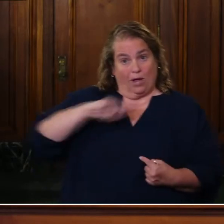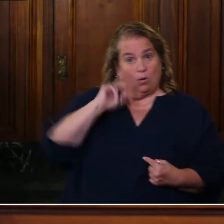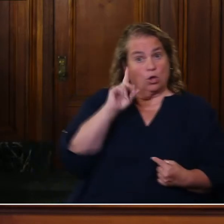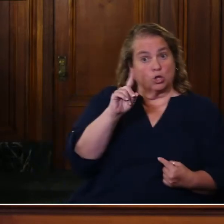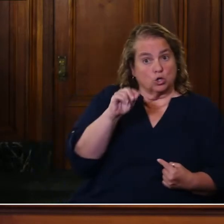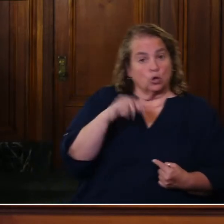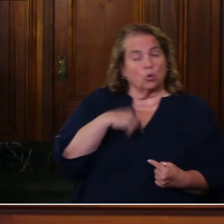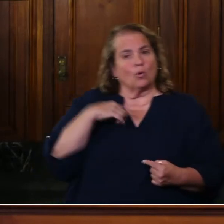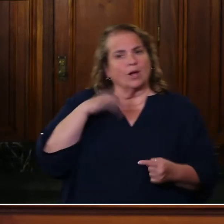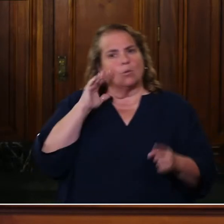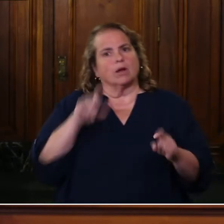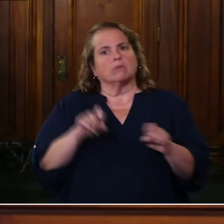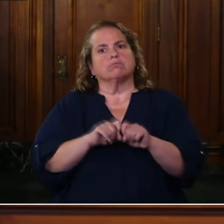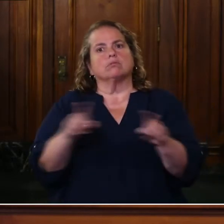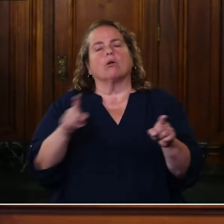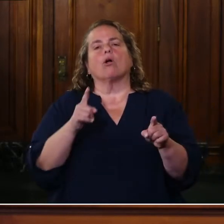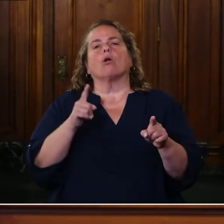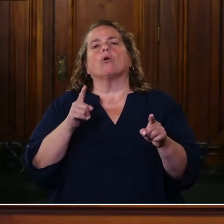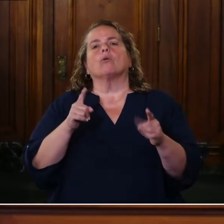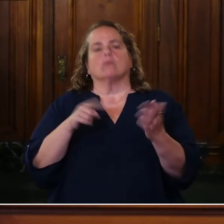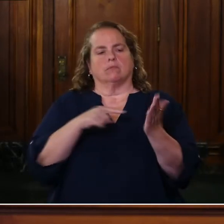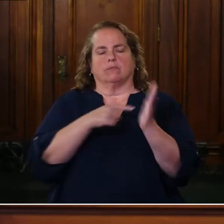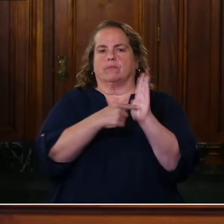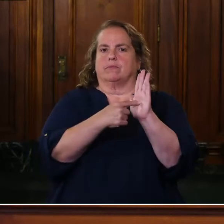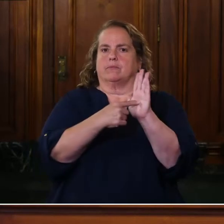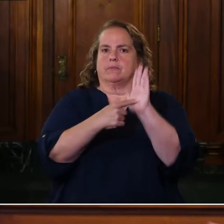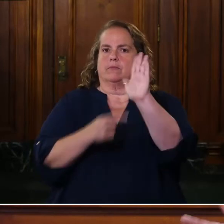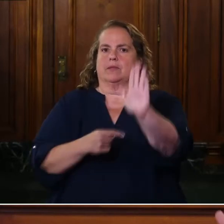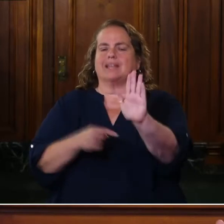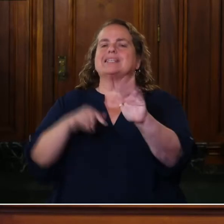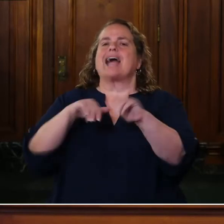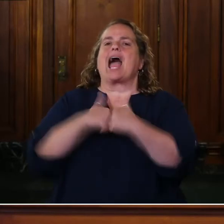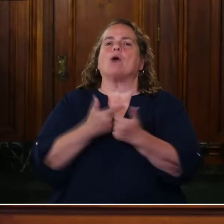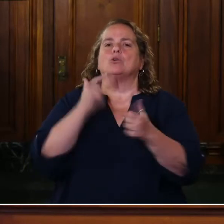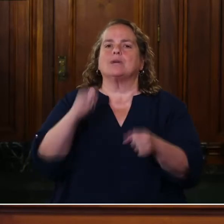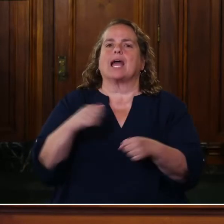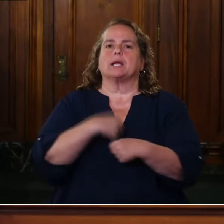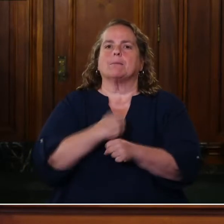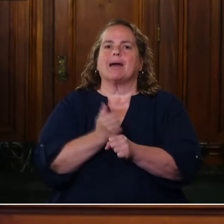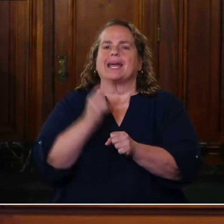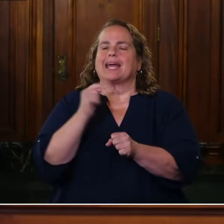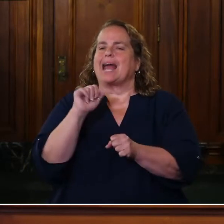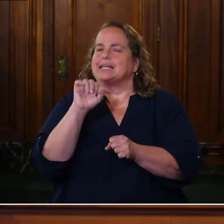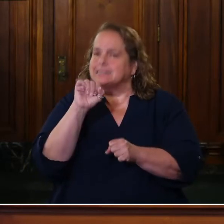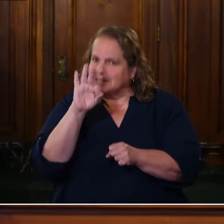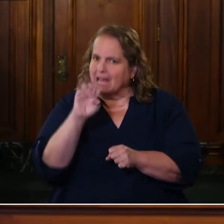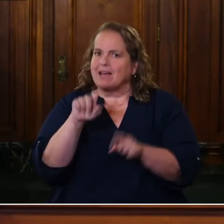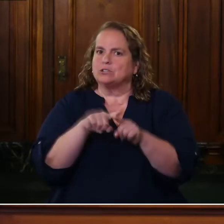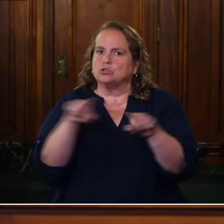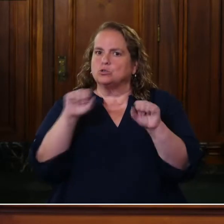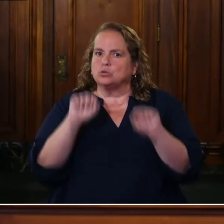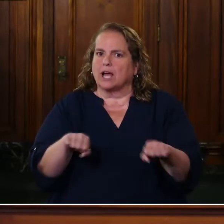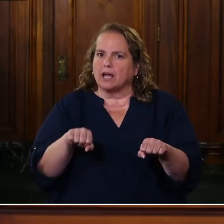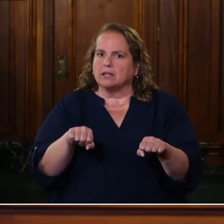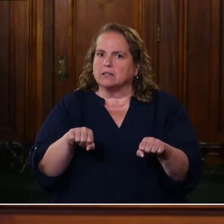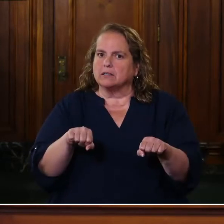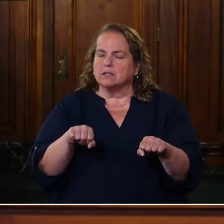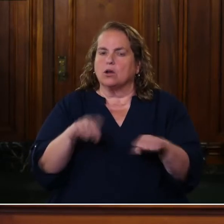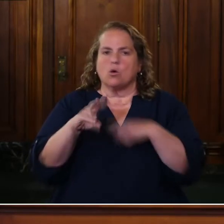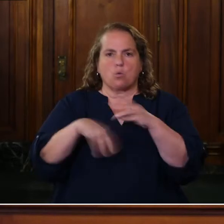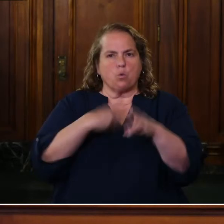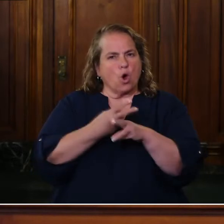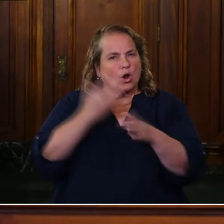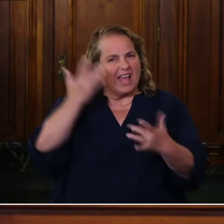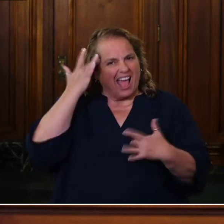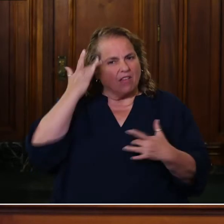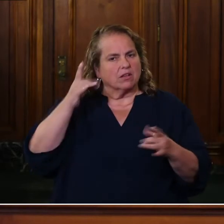put out here is the way to make it as safe as you can. It's worldwide health pandemic. So as safe as you can. And then superintendents